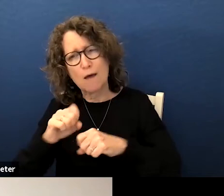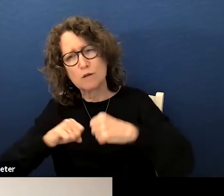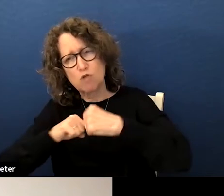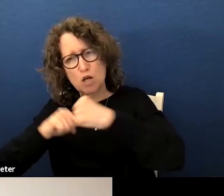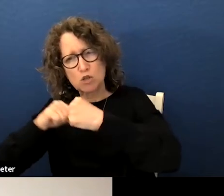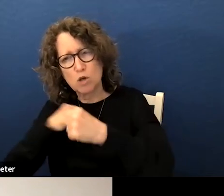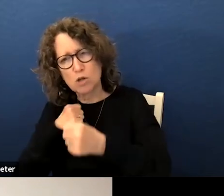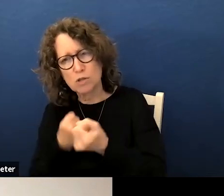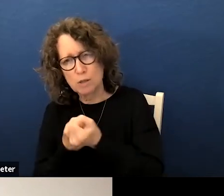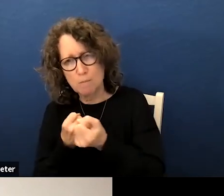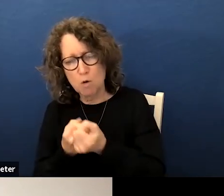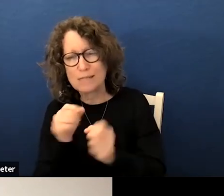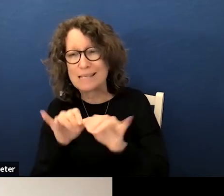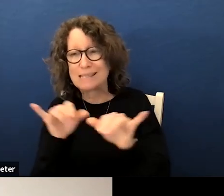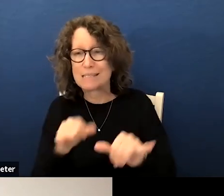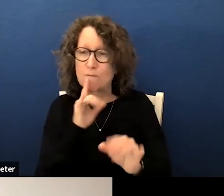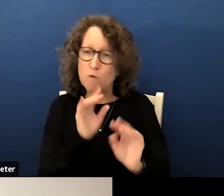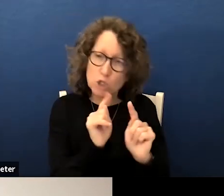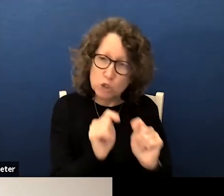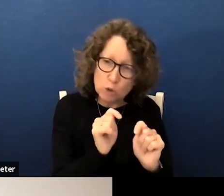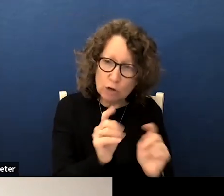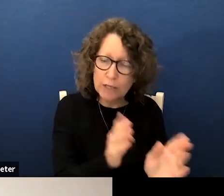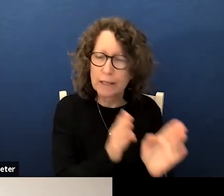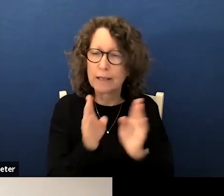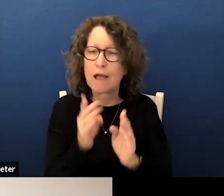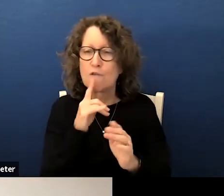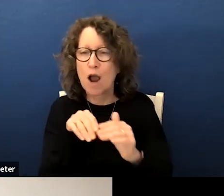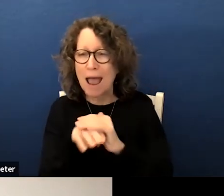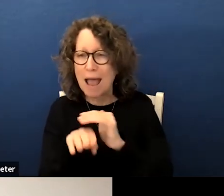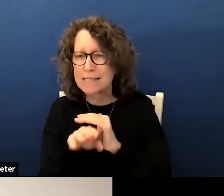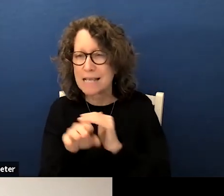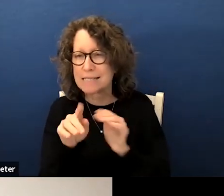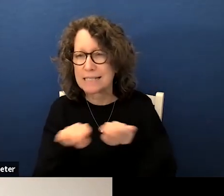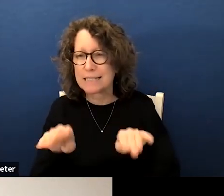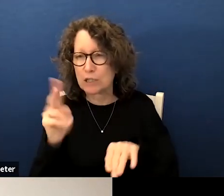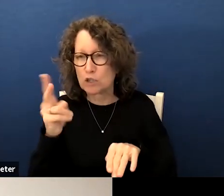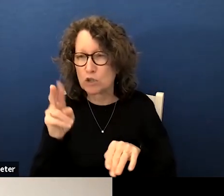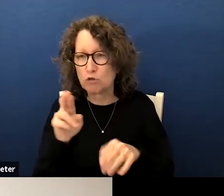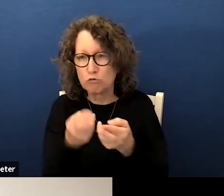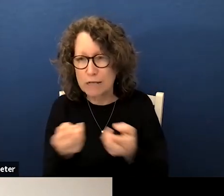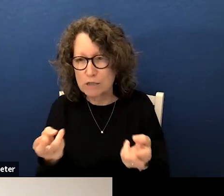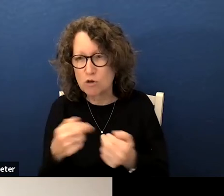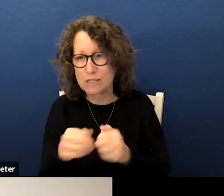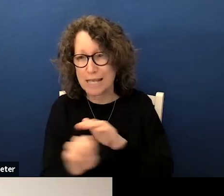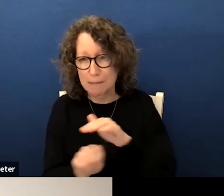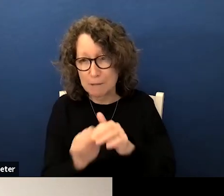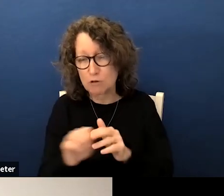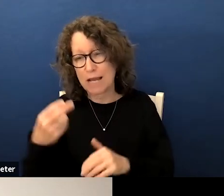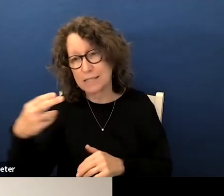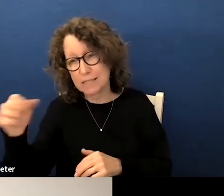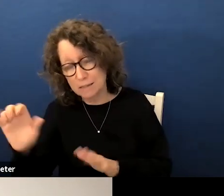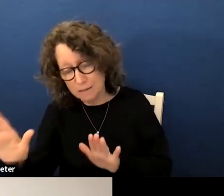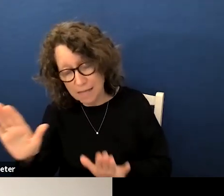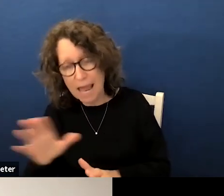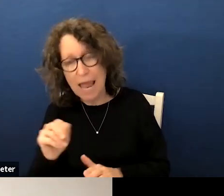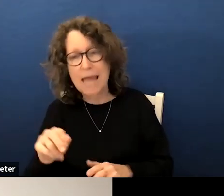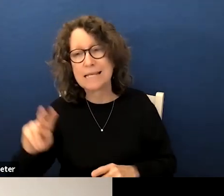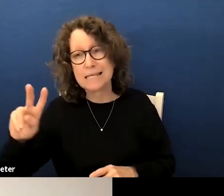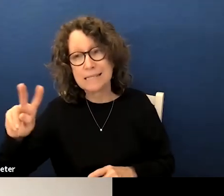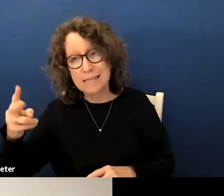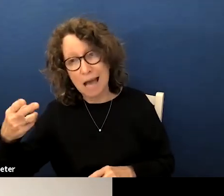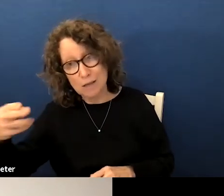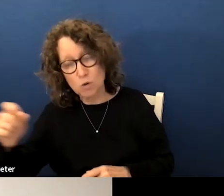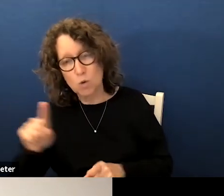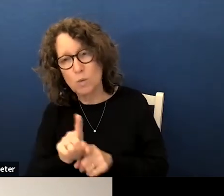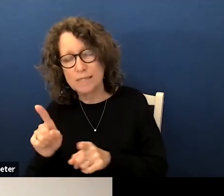systems for tutoring for accessing tier two resources in elementary and secondary and in secondary we do have